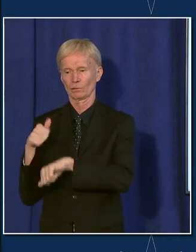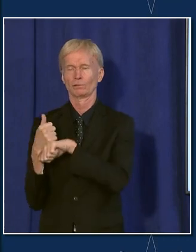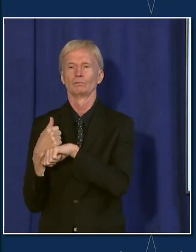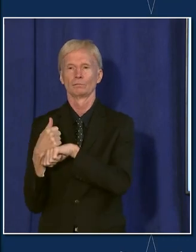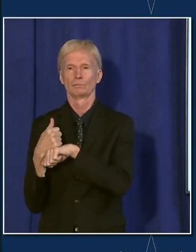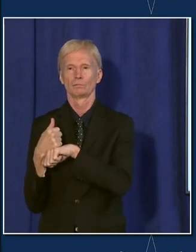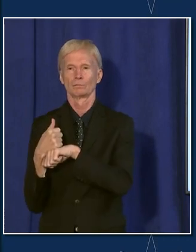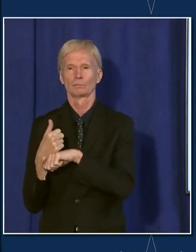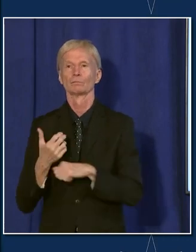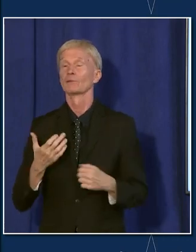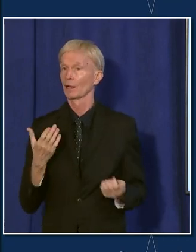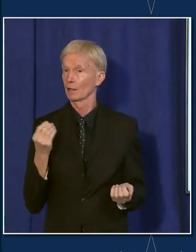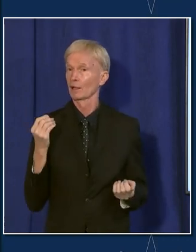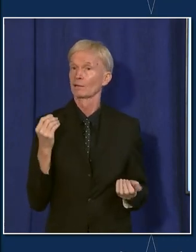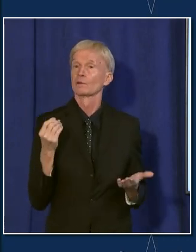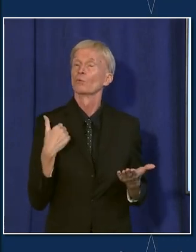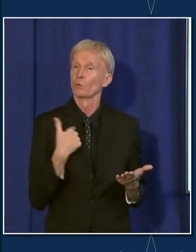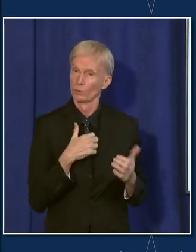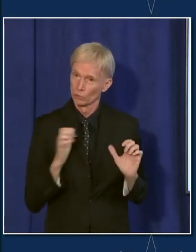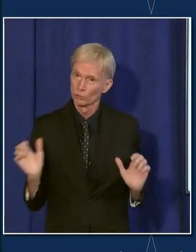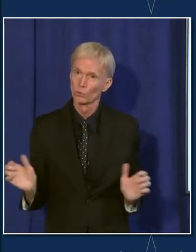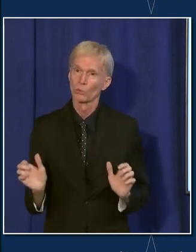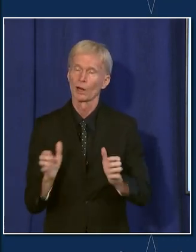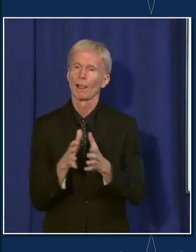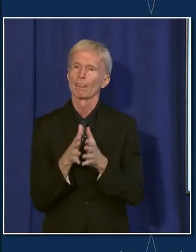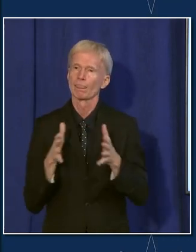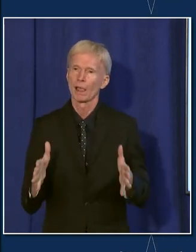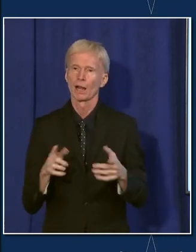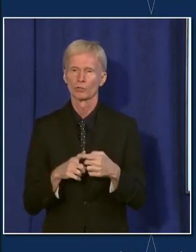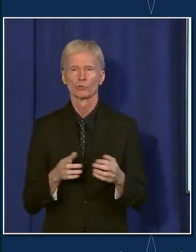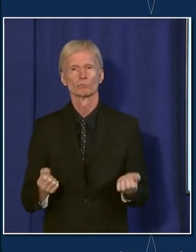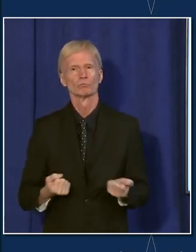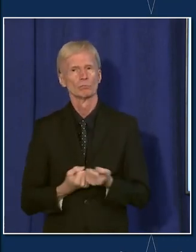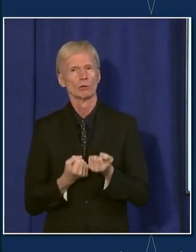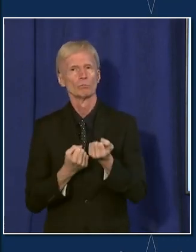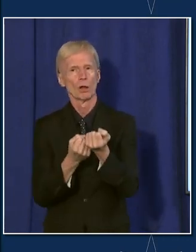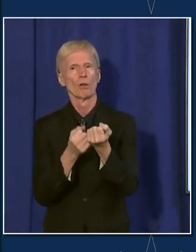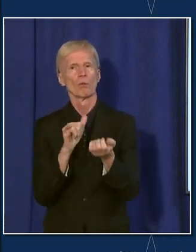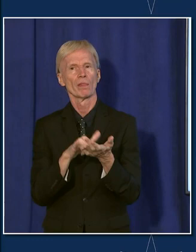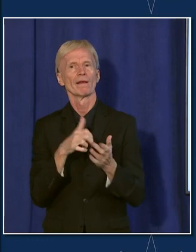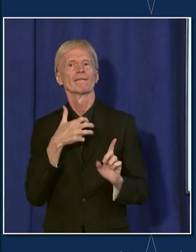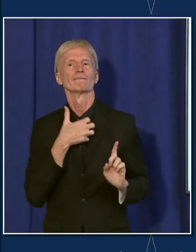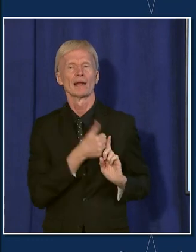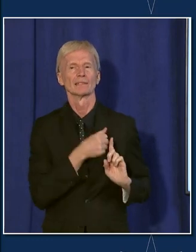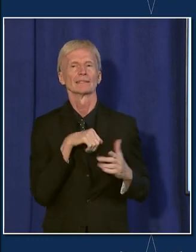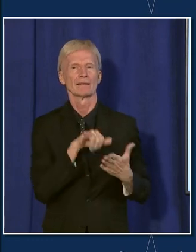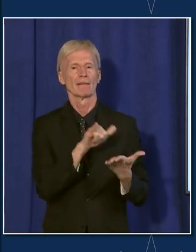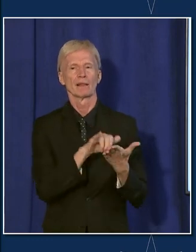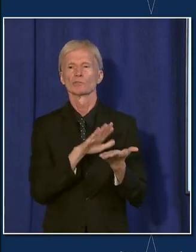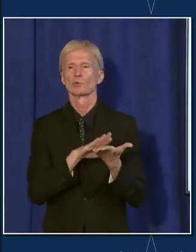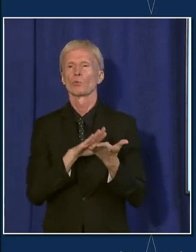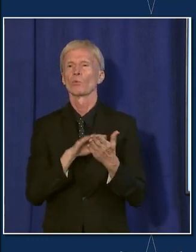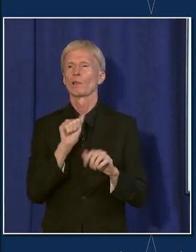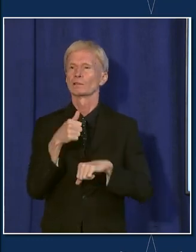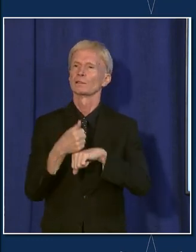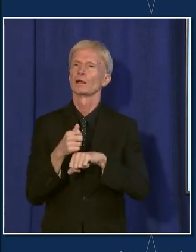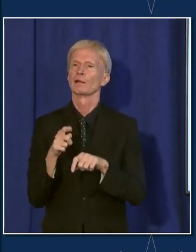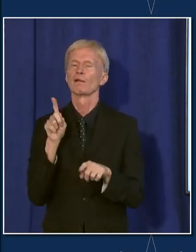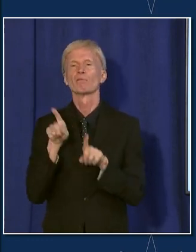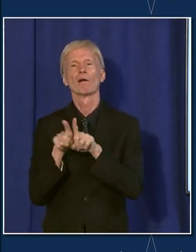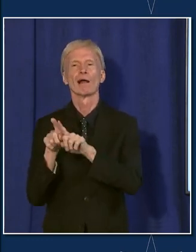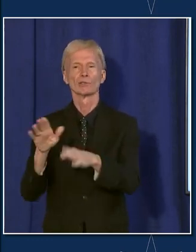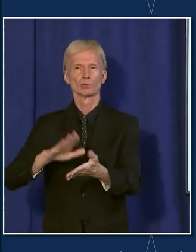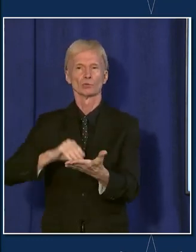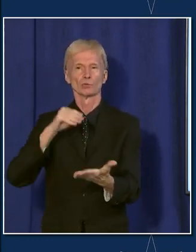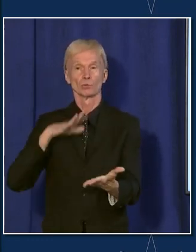place. And they're really, we're doing a lot to try to promote vaccination in those settings. They've required vaccination for student athletes, for